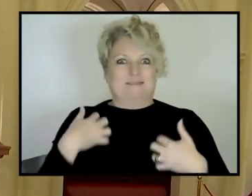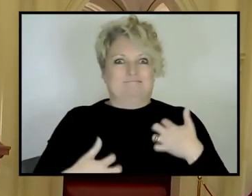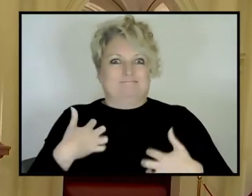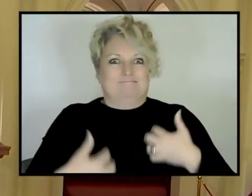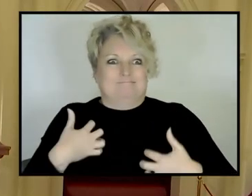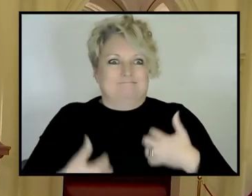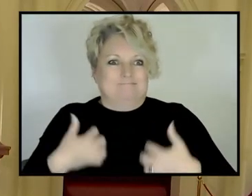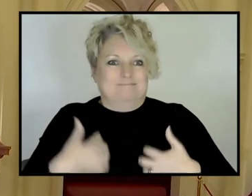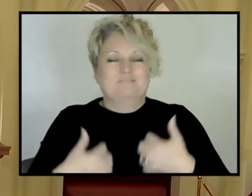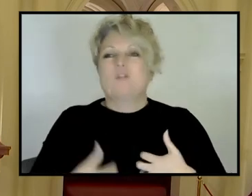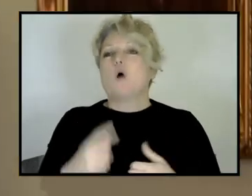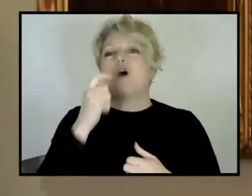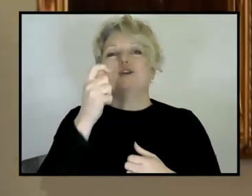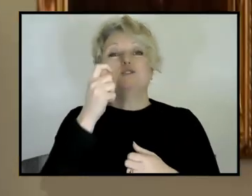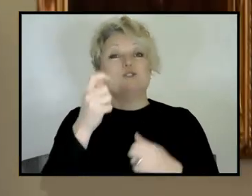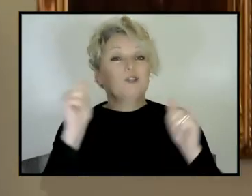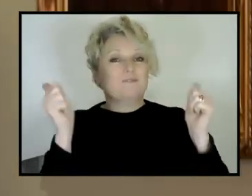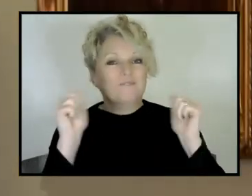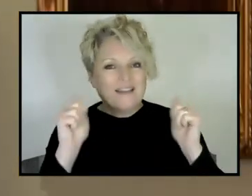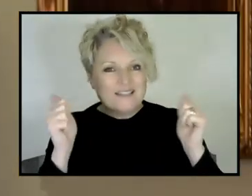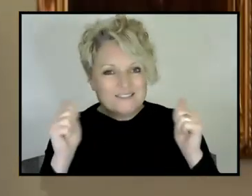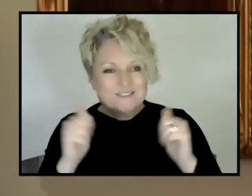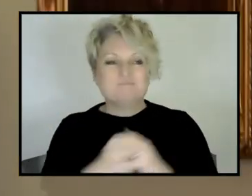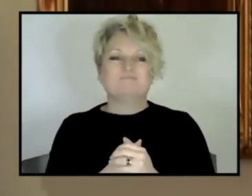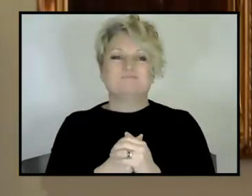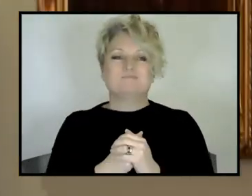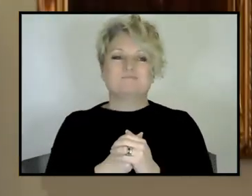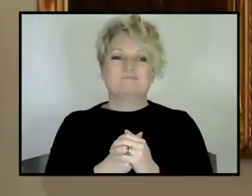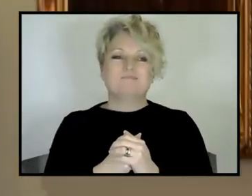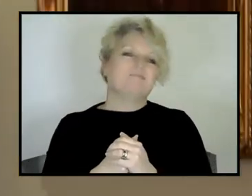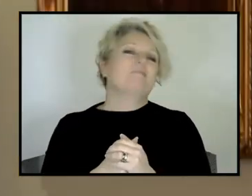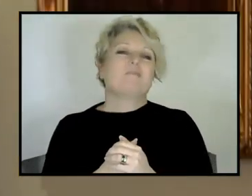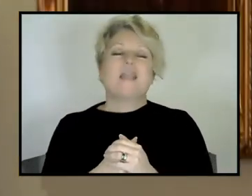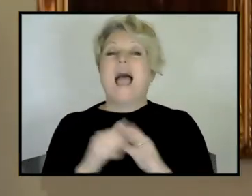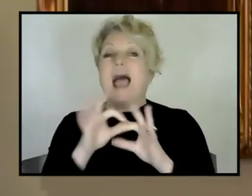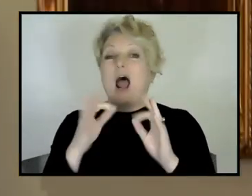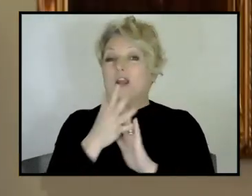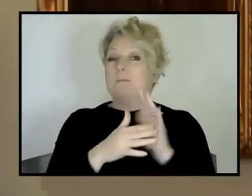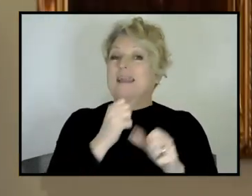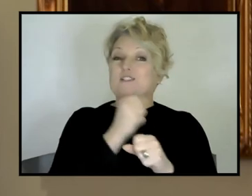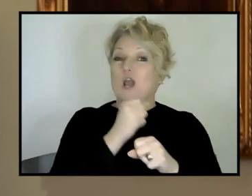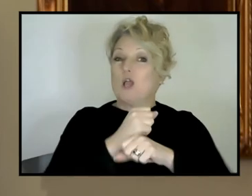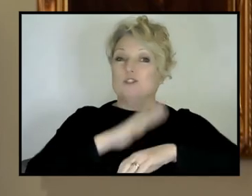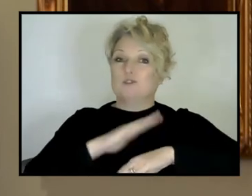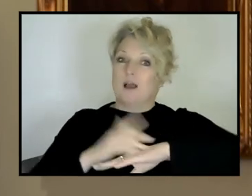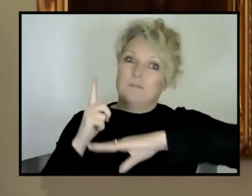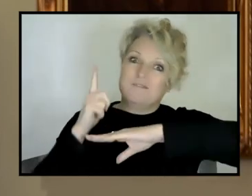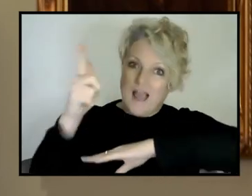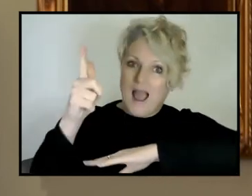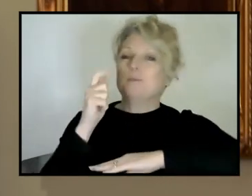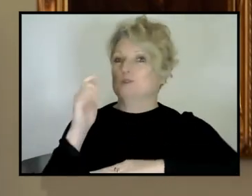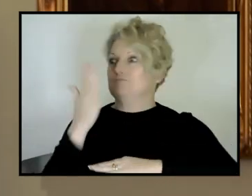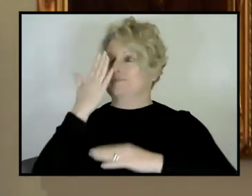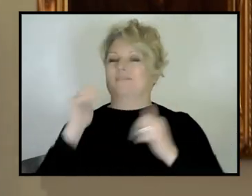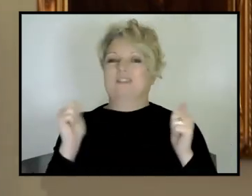we're running out of time and I don't, I don't mean, I don't mean in a geological sense. I mean, you know, we're running out of time, but we do have time for a question